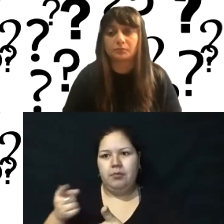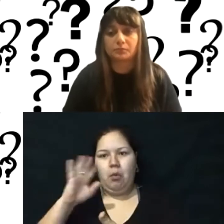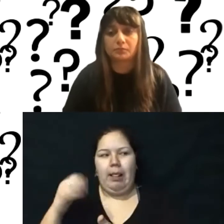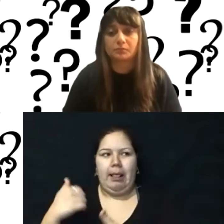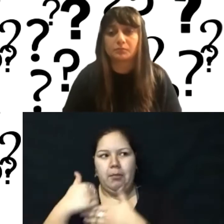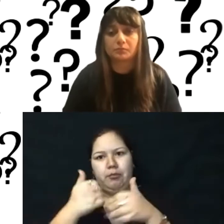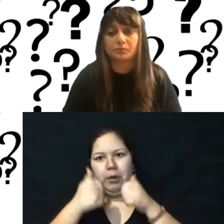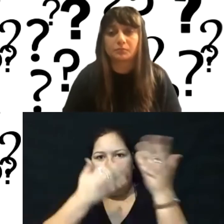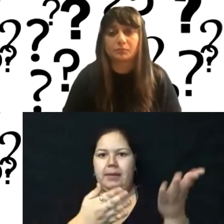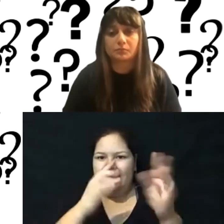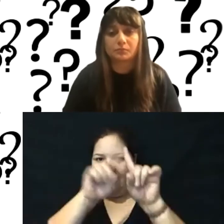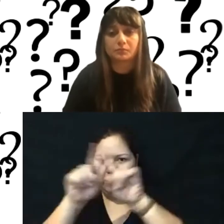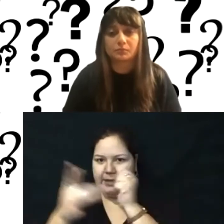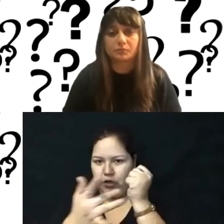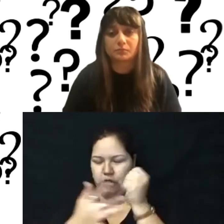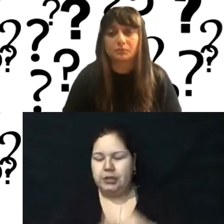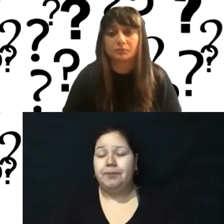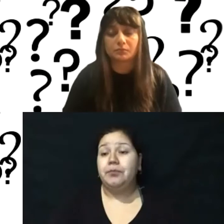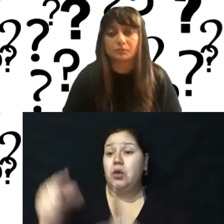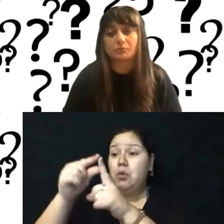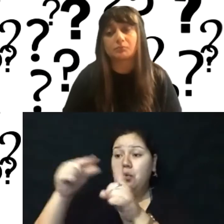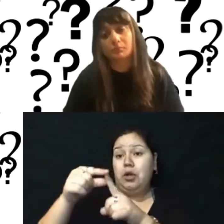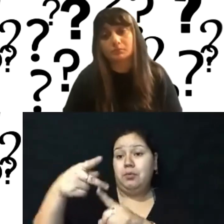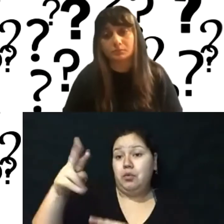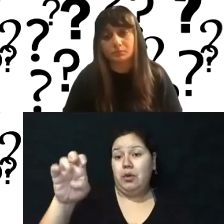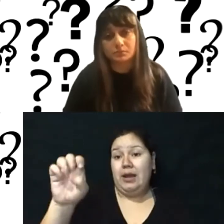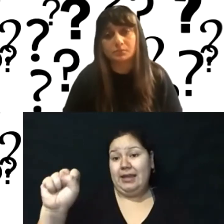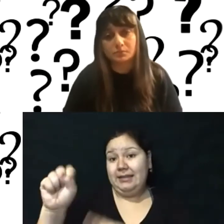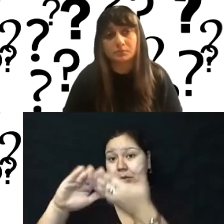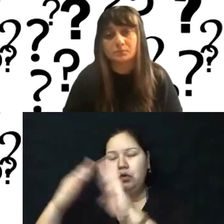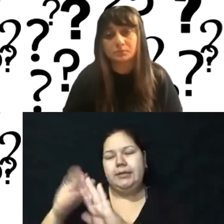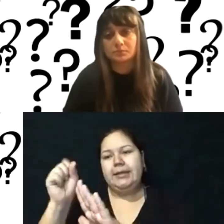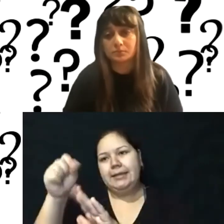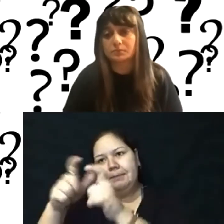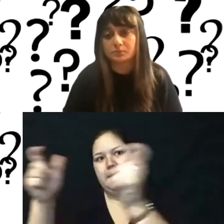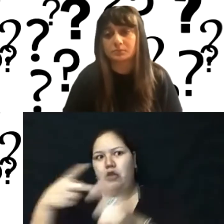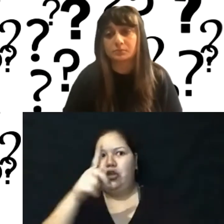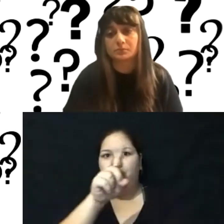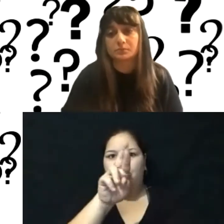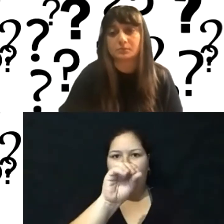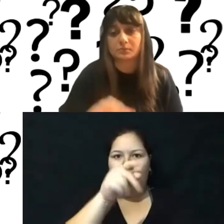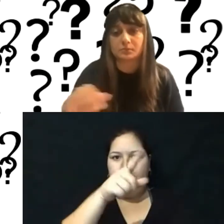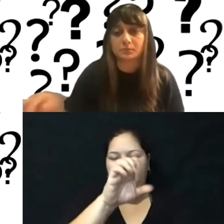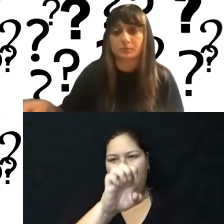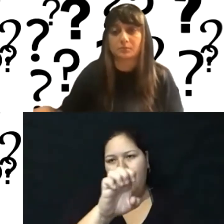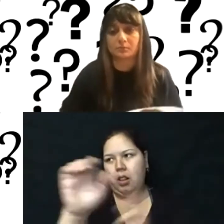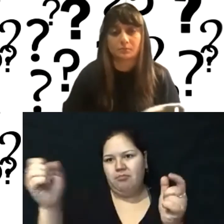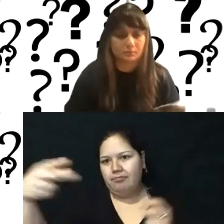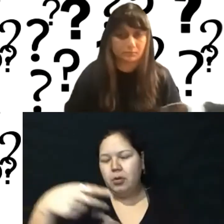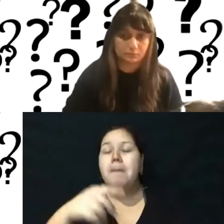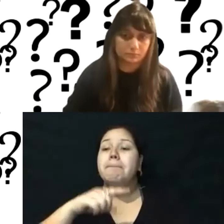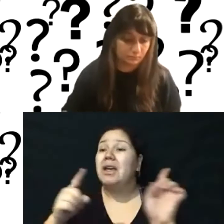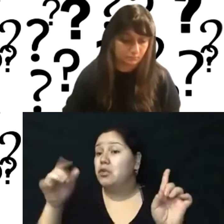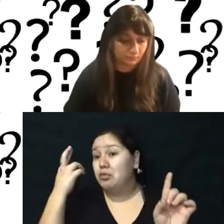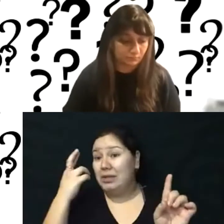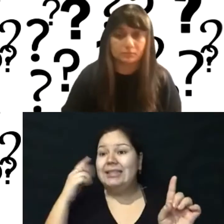also think the WordPress community is much, much larger than the Drupal community. But I think that the thing that's really key about WordPress and why it took off is, is that it has